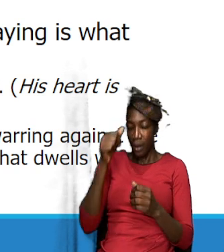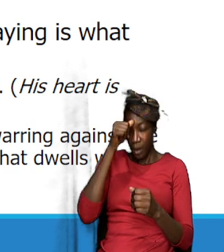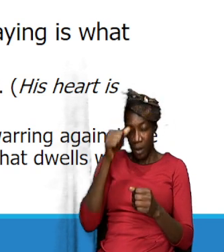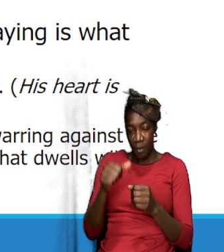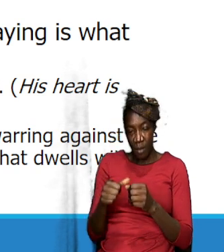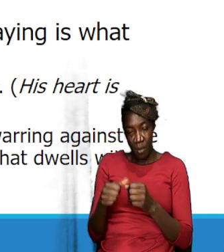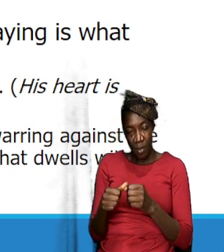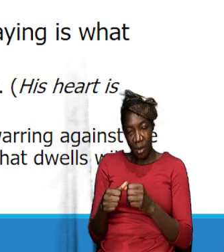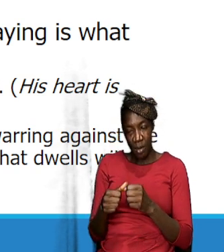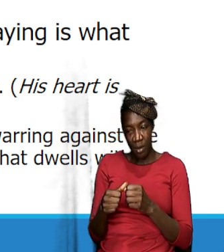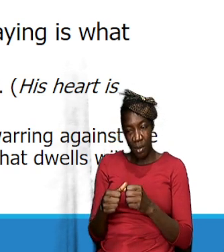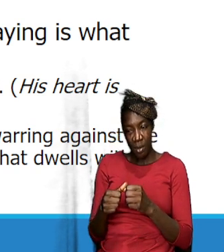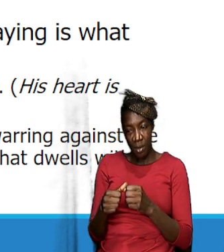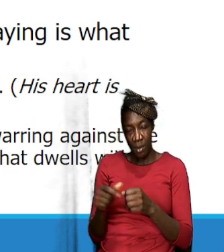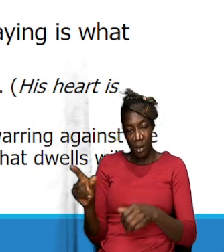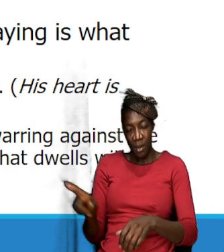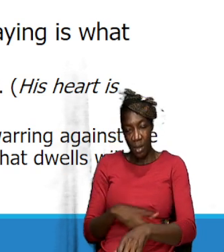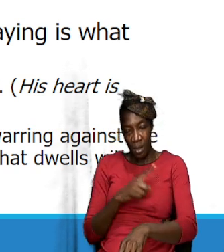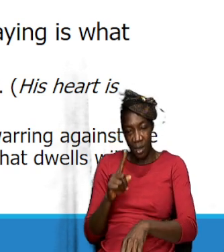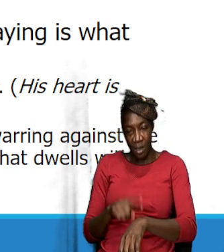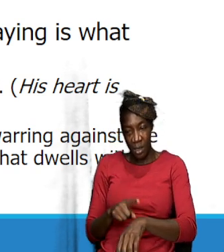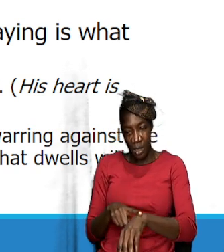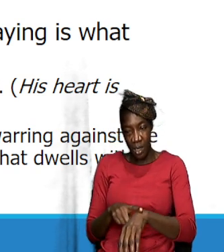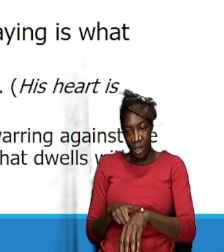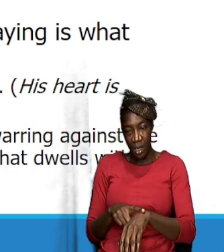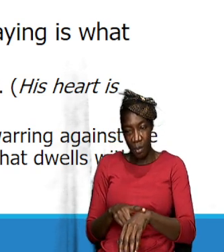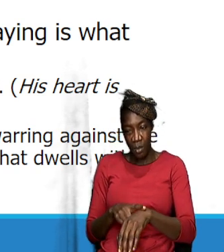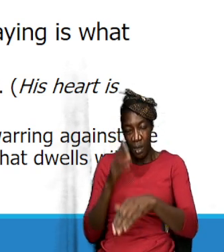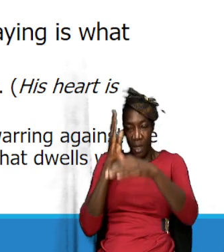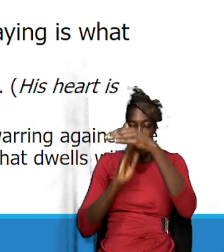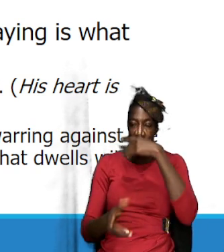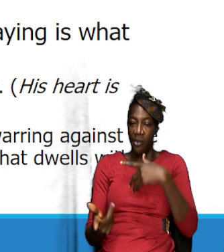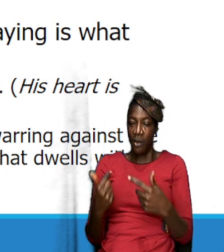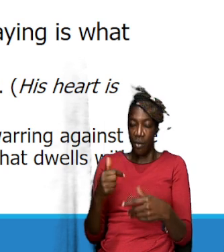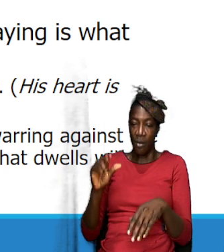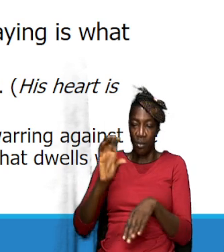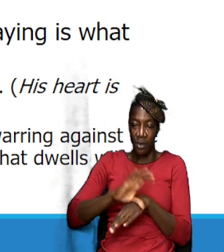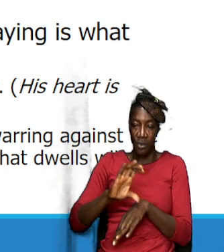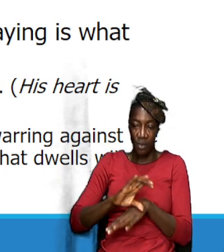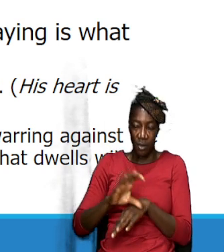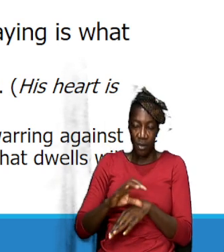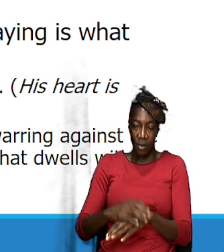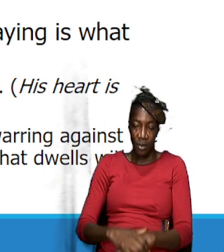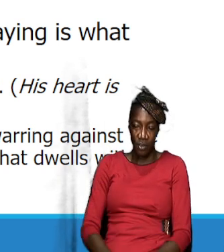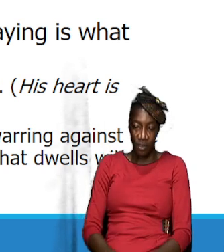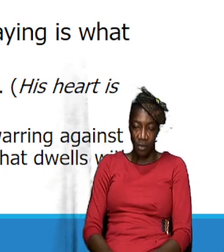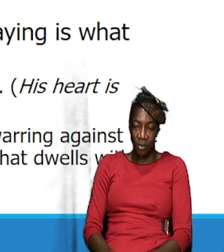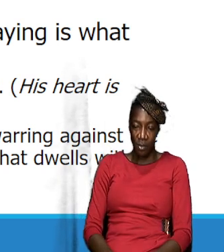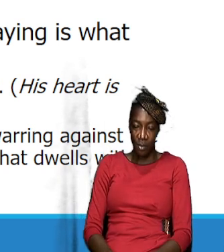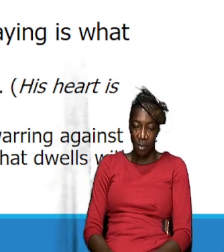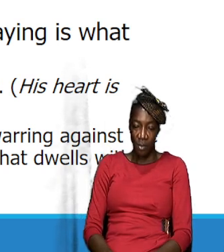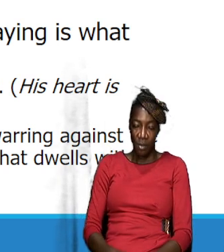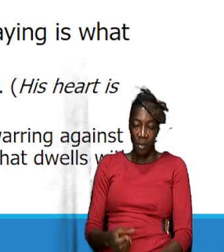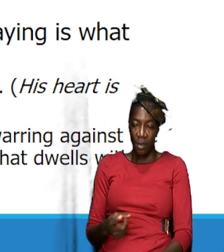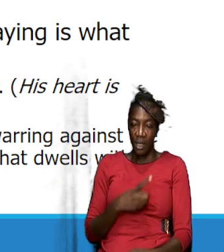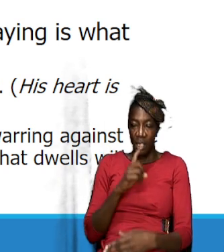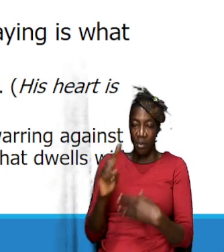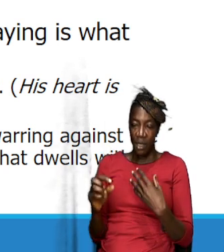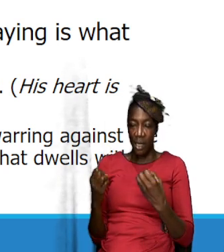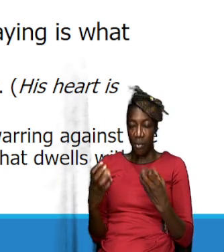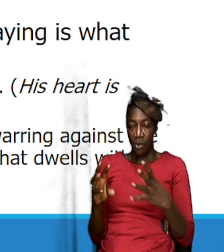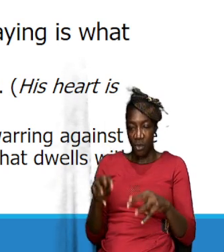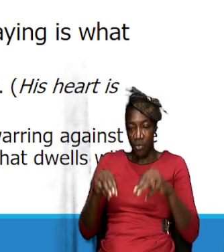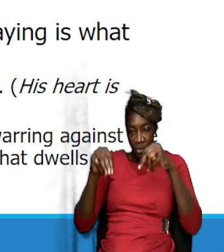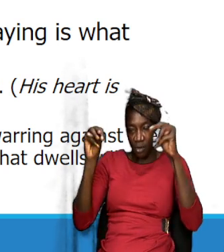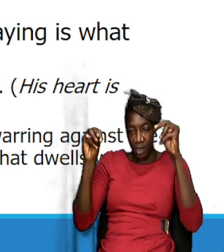years ago we had an evangelist a prophet came to church and he said a lot of things he did a lot of miracles but